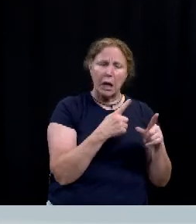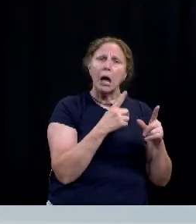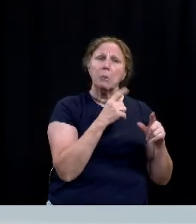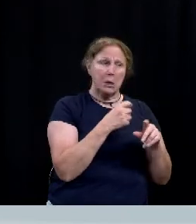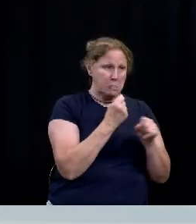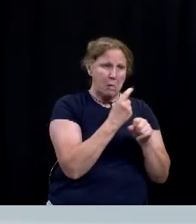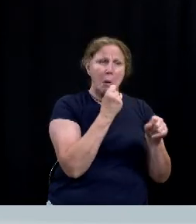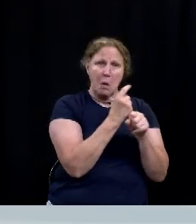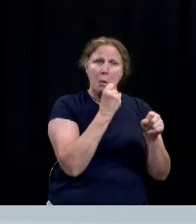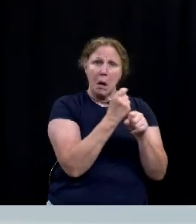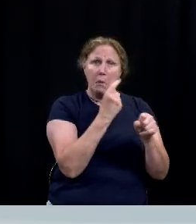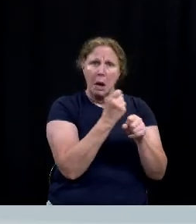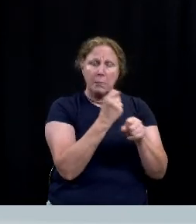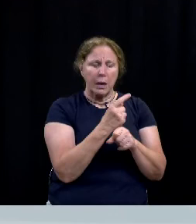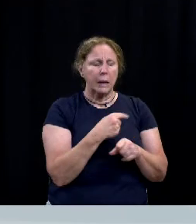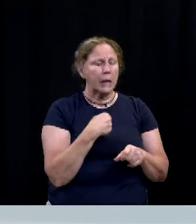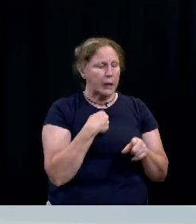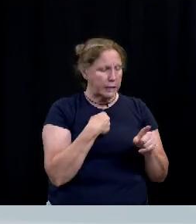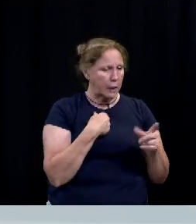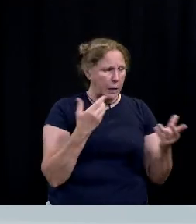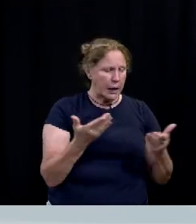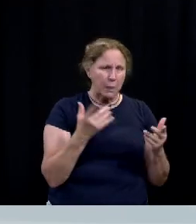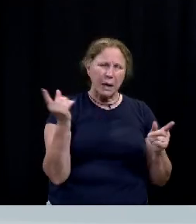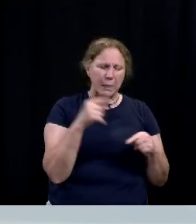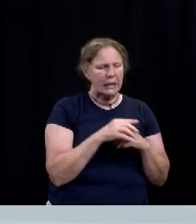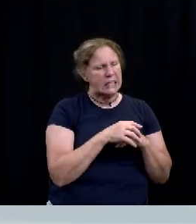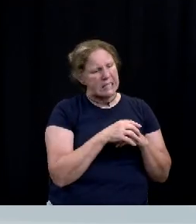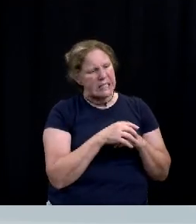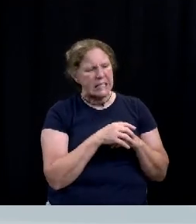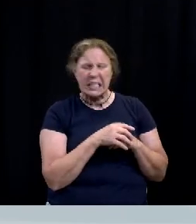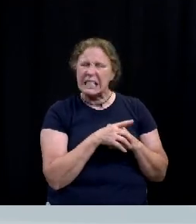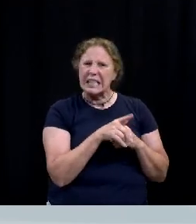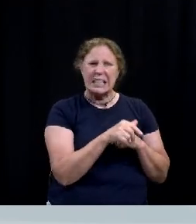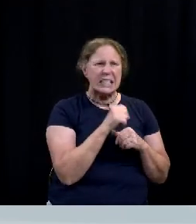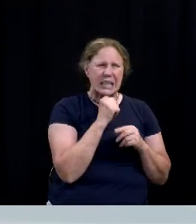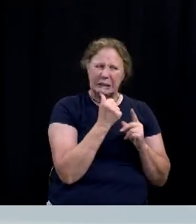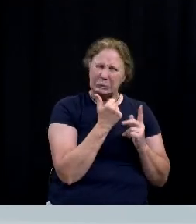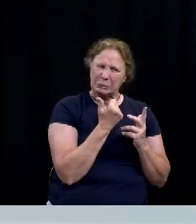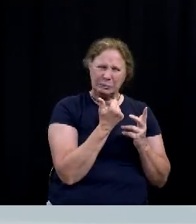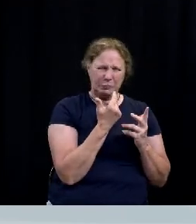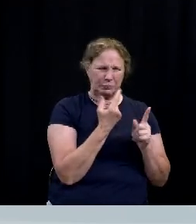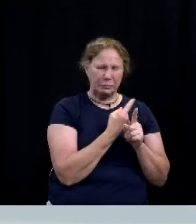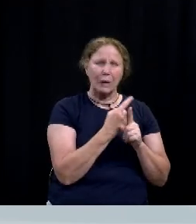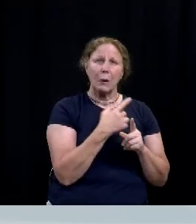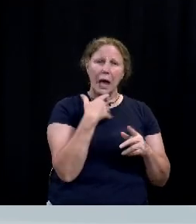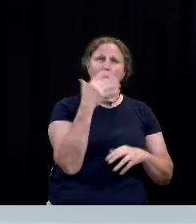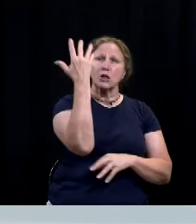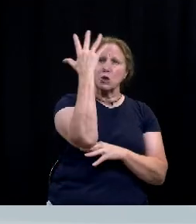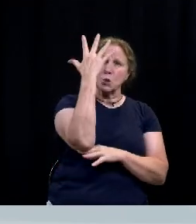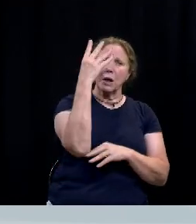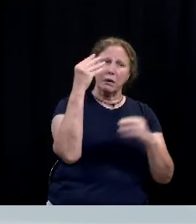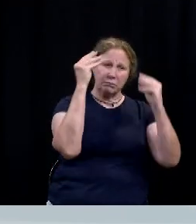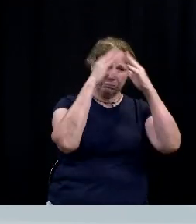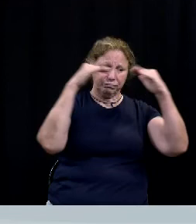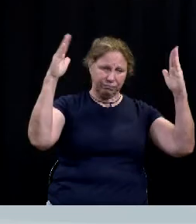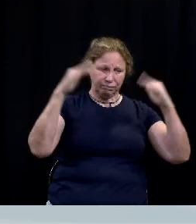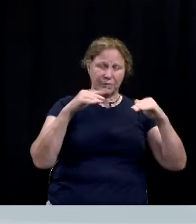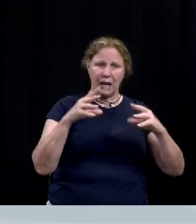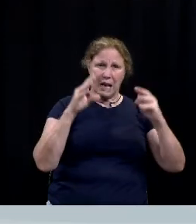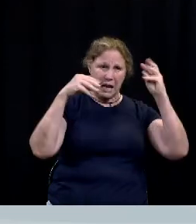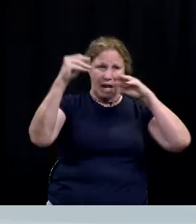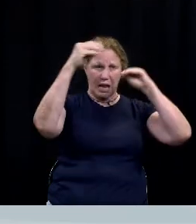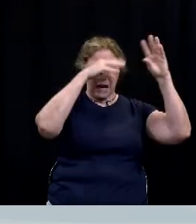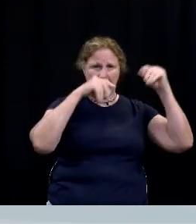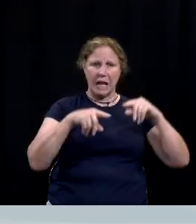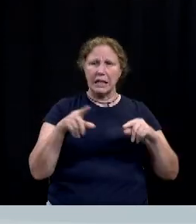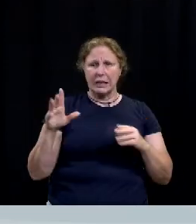those of us who were here we came back and things had sort of gone their own way and we had a tree lighting for city council and i'm pretty sure that city council